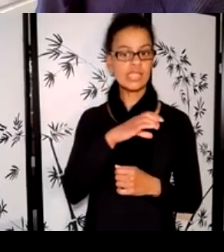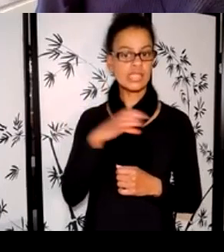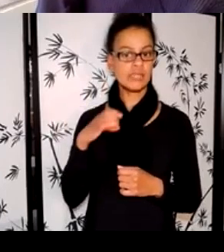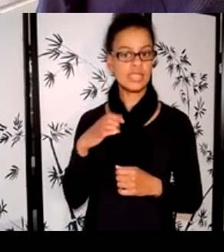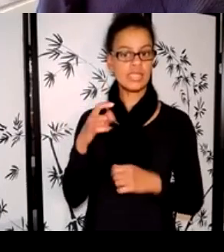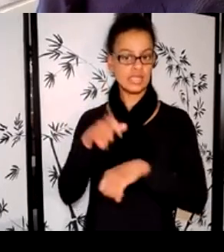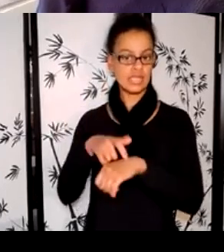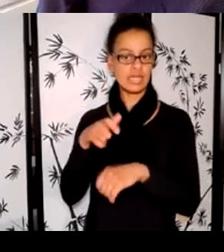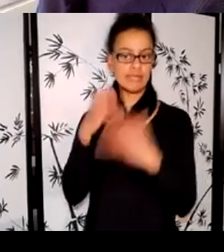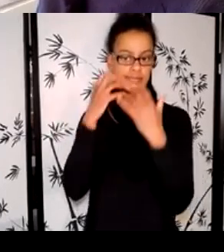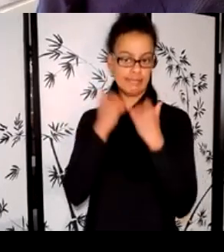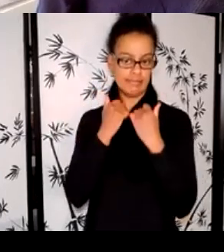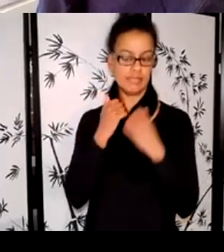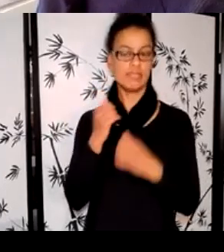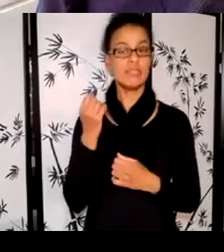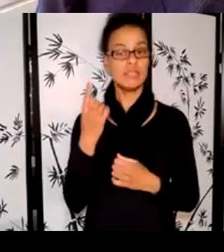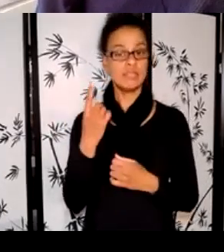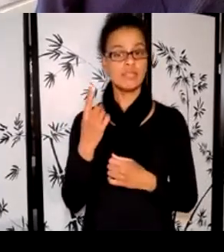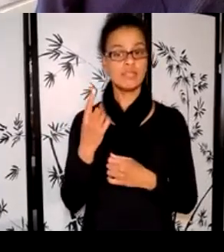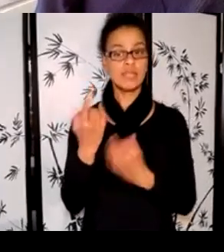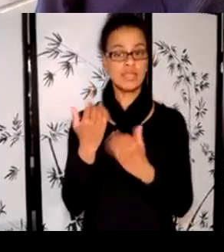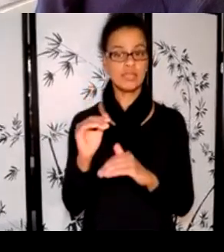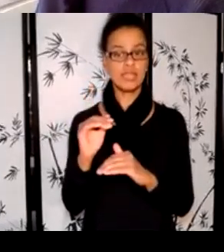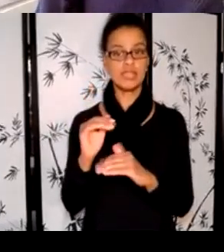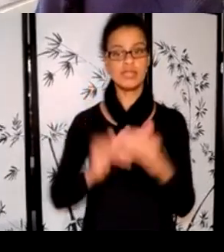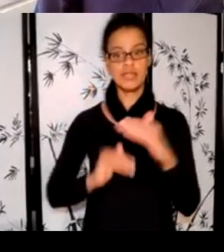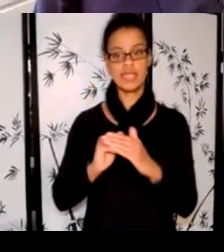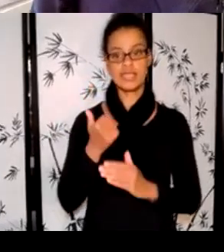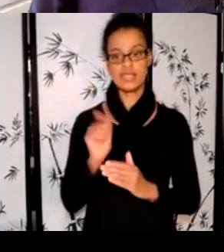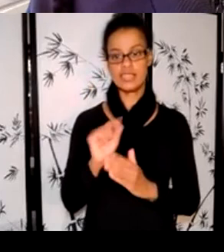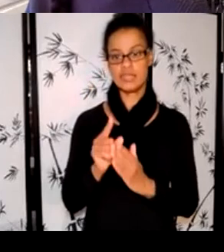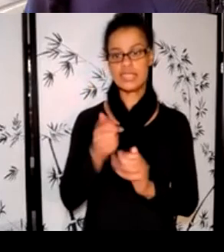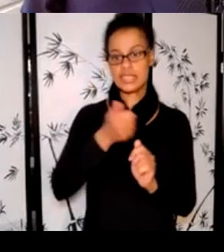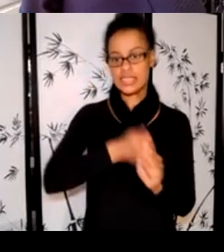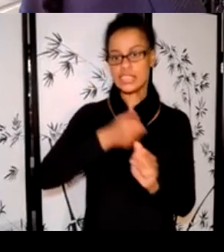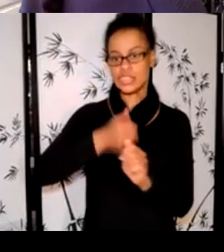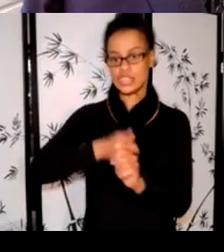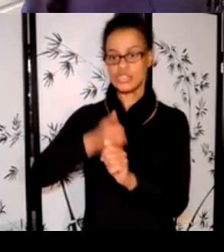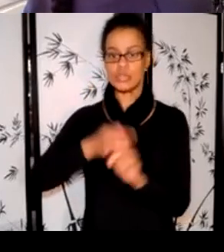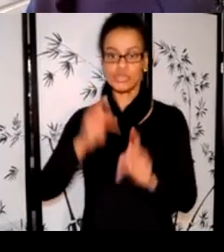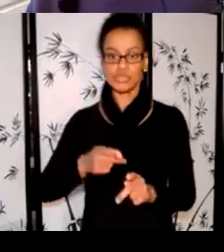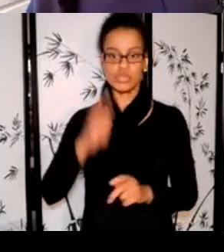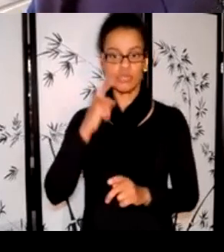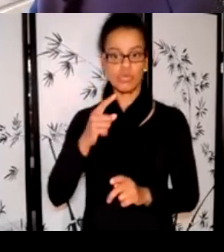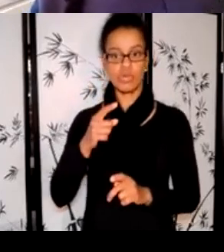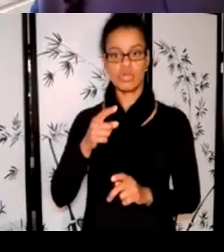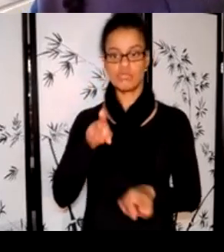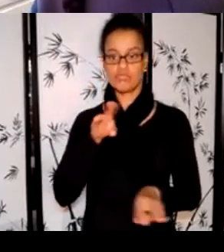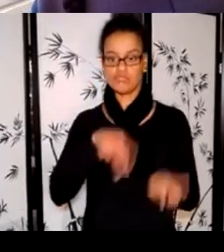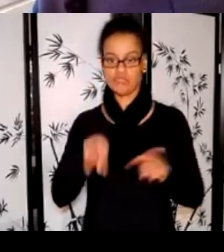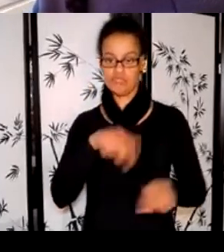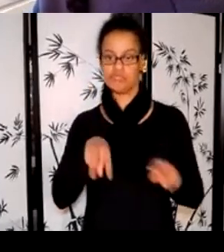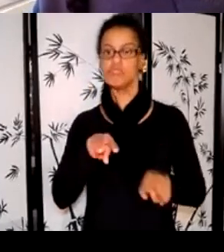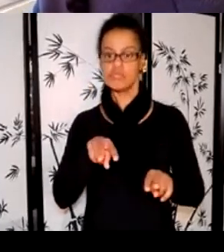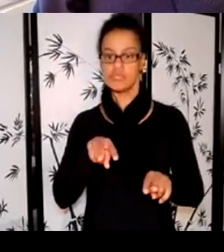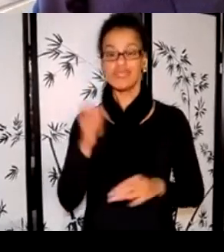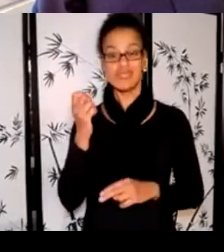for each applicant. They will be reading many applications, so be respectful of how much additional material you